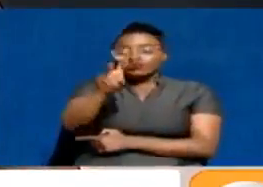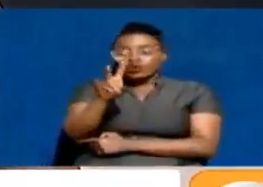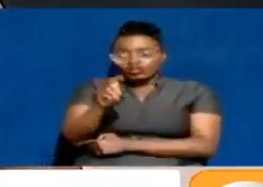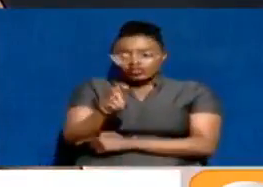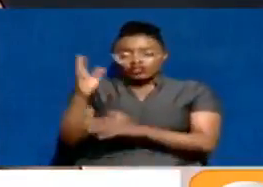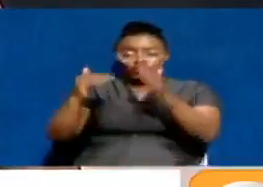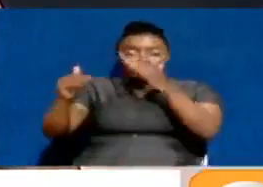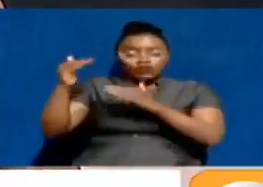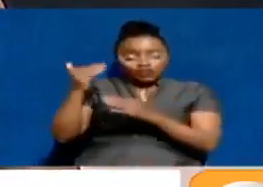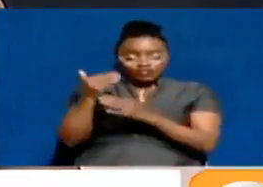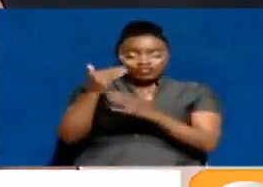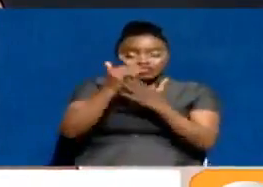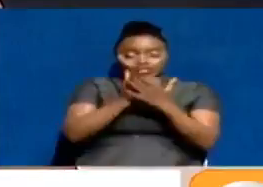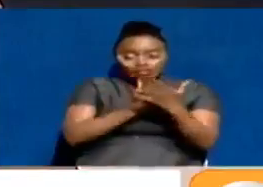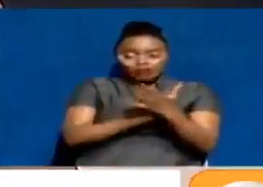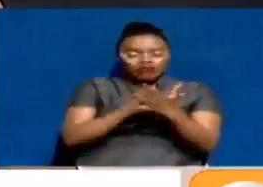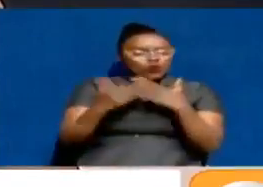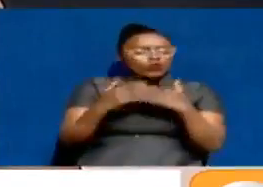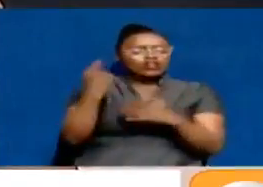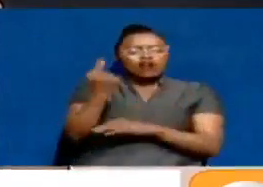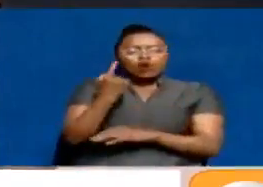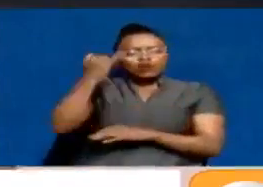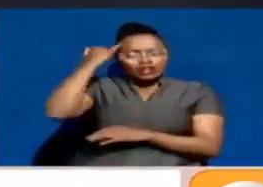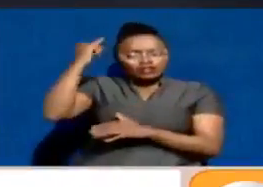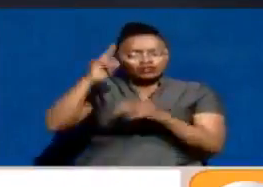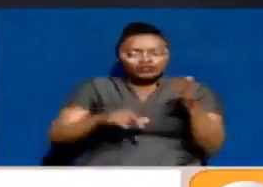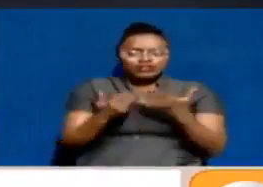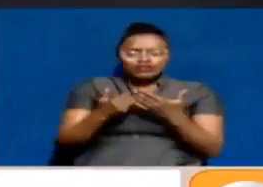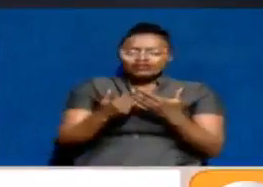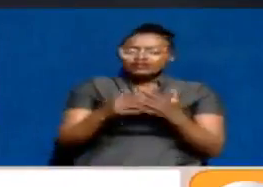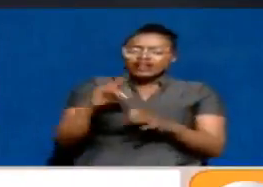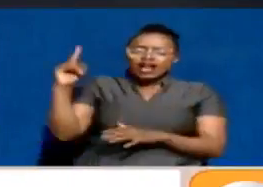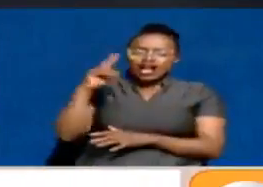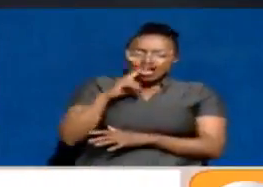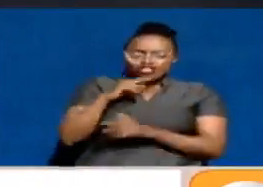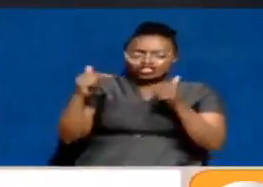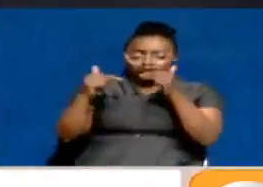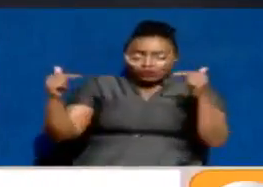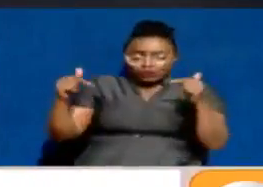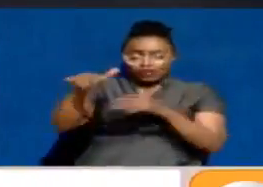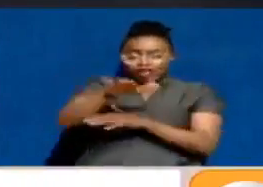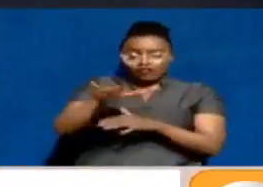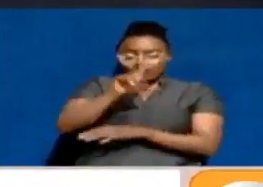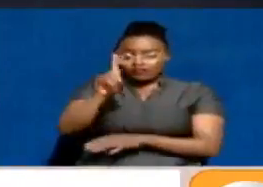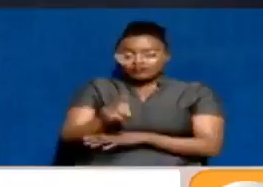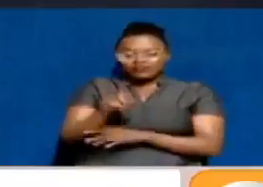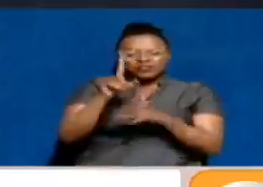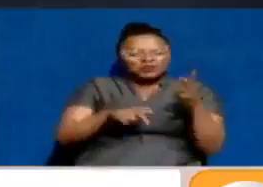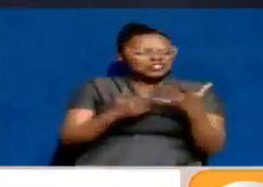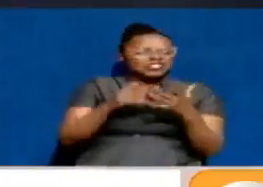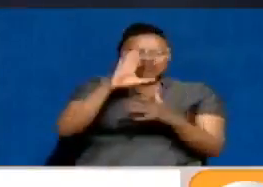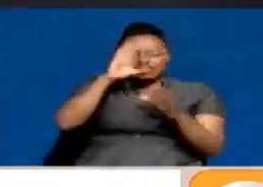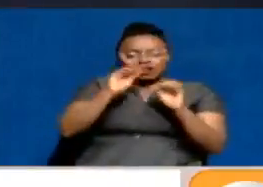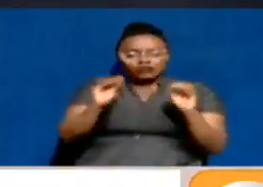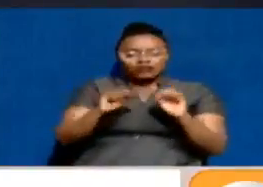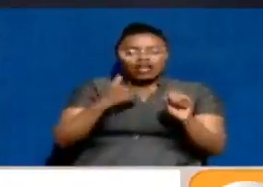as per the university's statement, to what I would only imagine to be an extremely hostile environment? What is not in